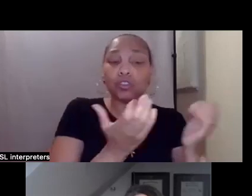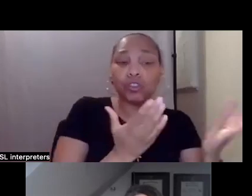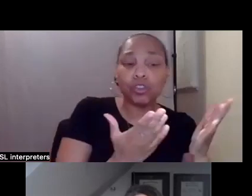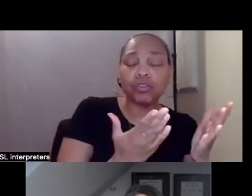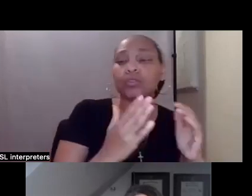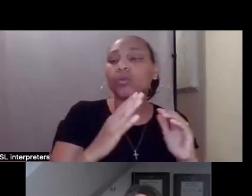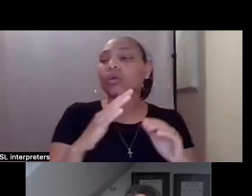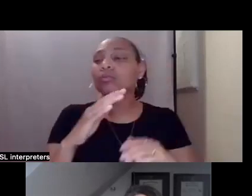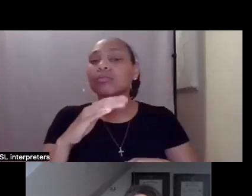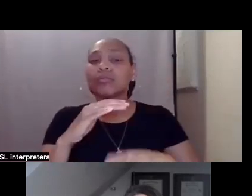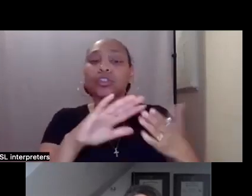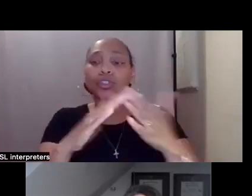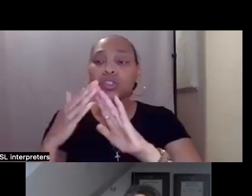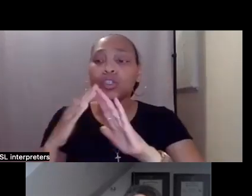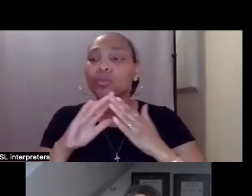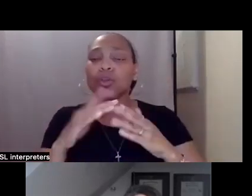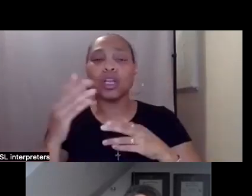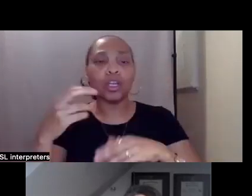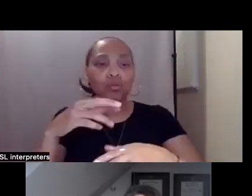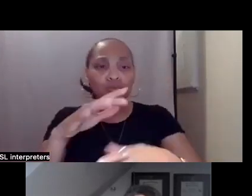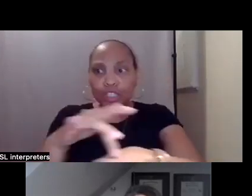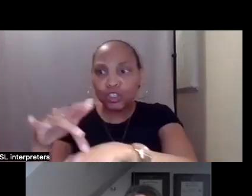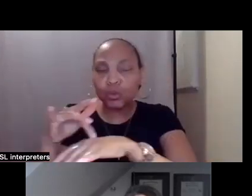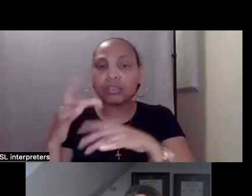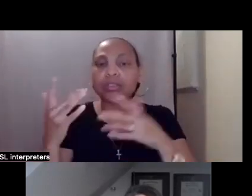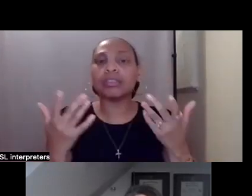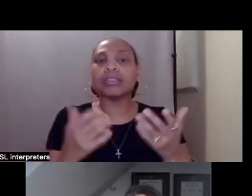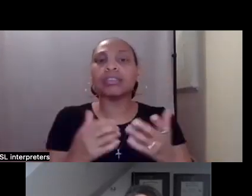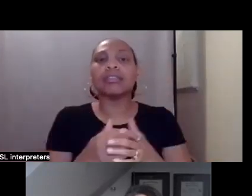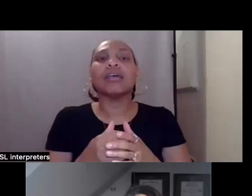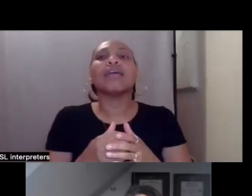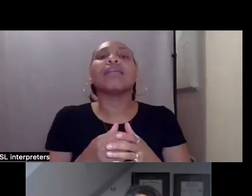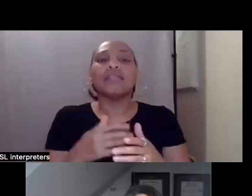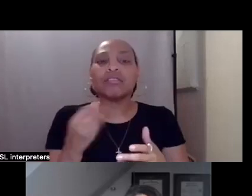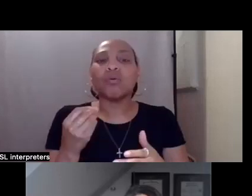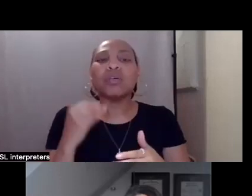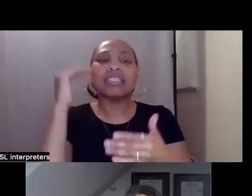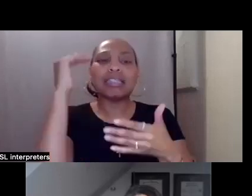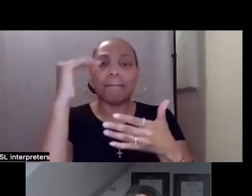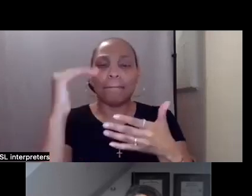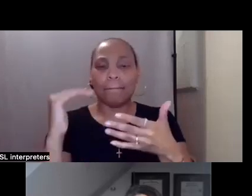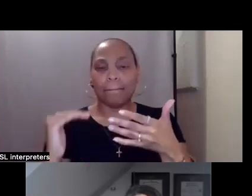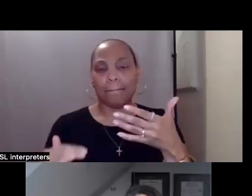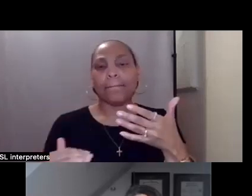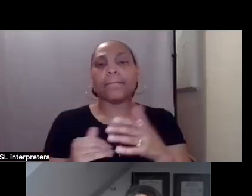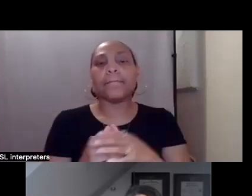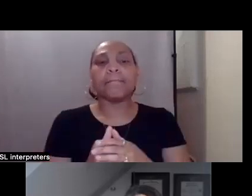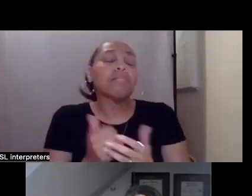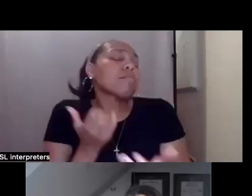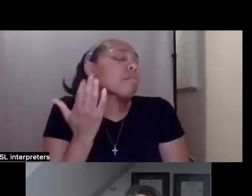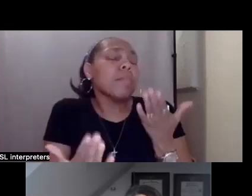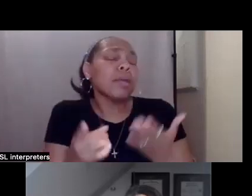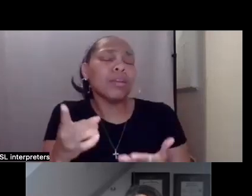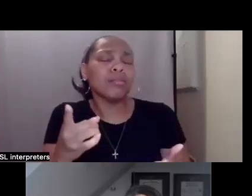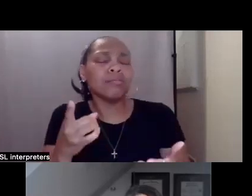And then from there, once you get comfortable with that, then we'll move on to the next thing. And say you want to change your mind at any